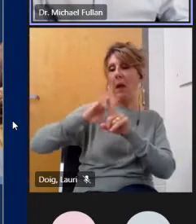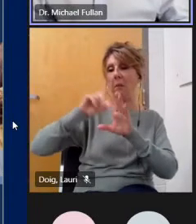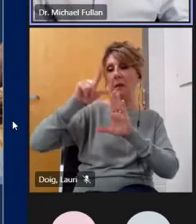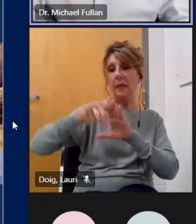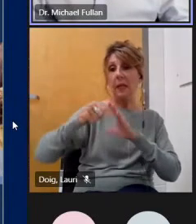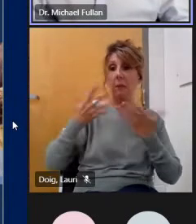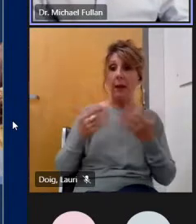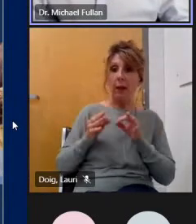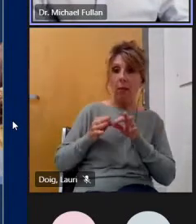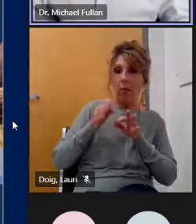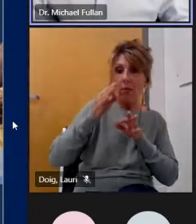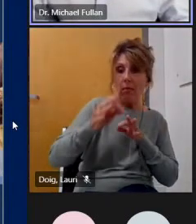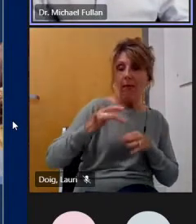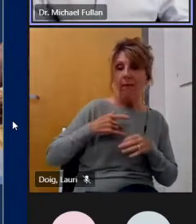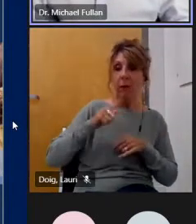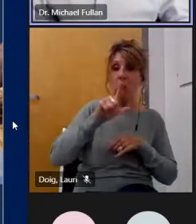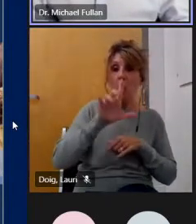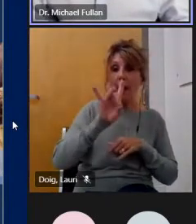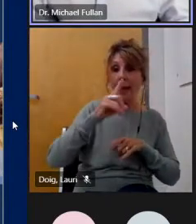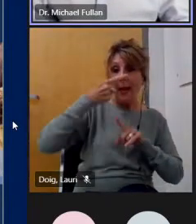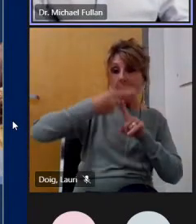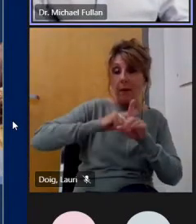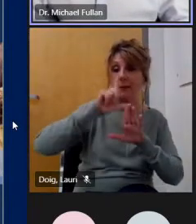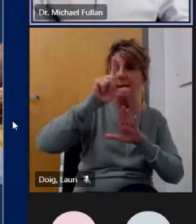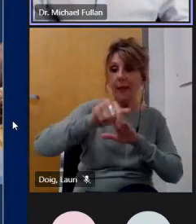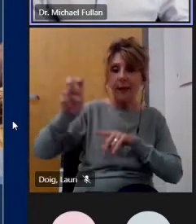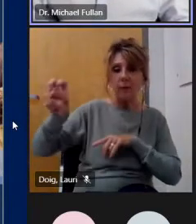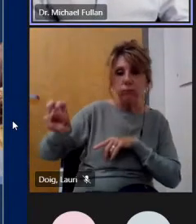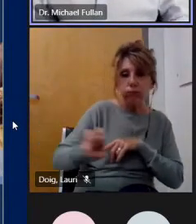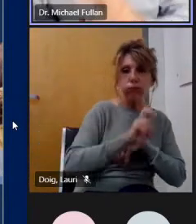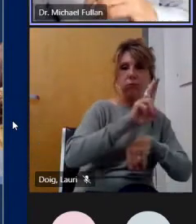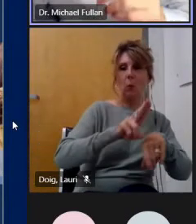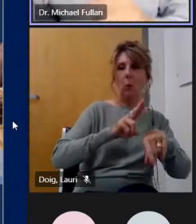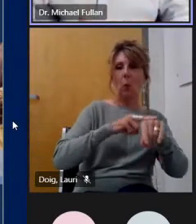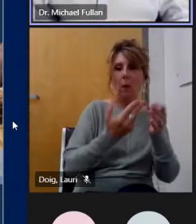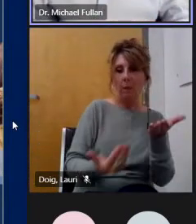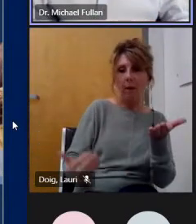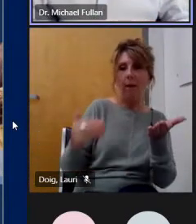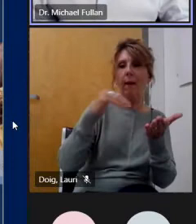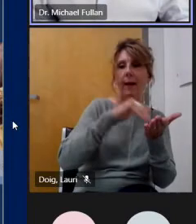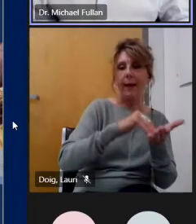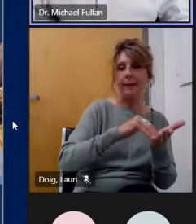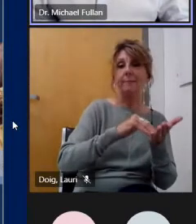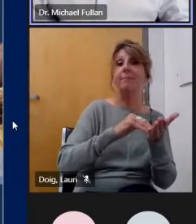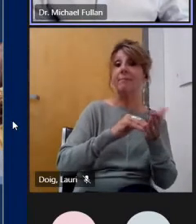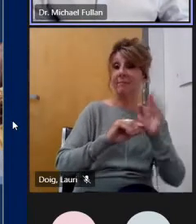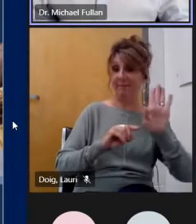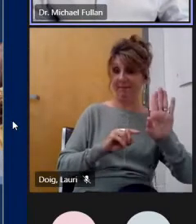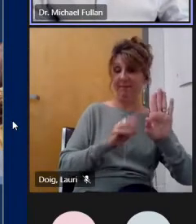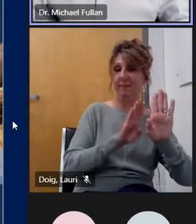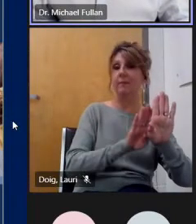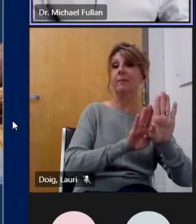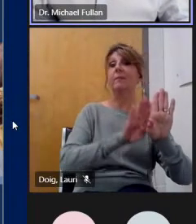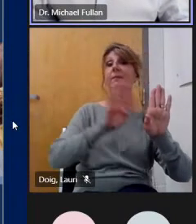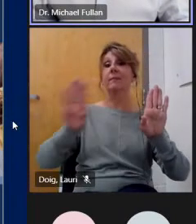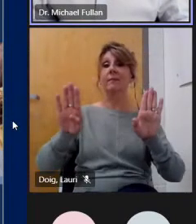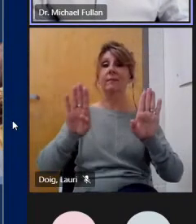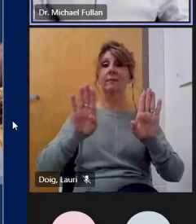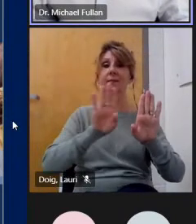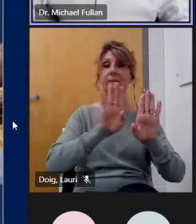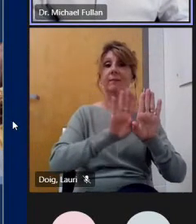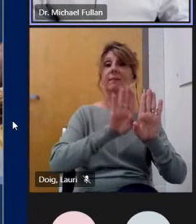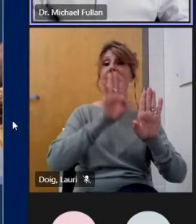we did we we framed it that way that was i think the right thing to do and then moving to the left there activate deep learning lift from loss